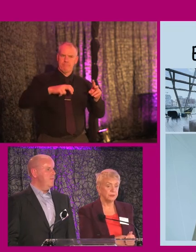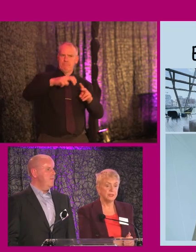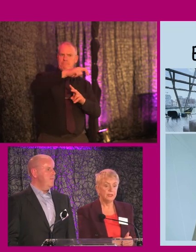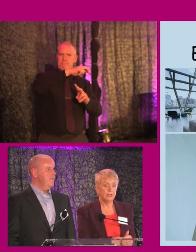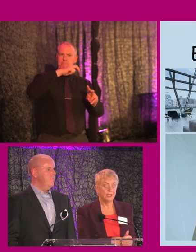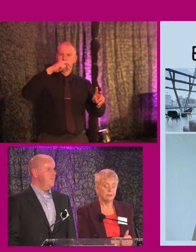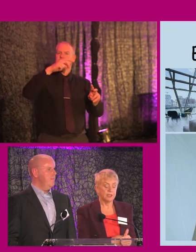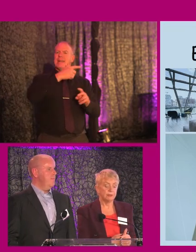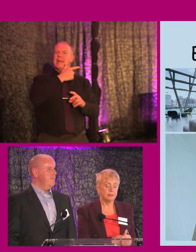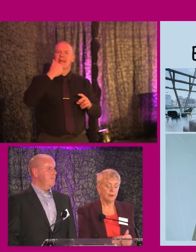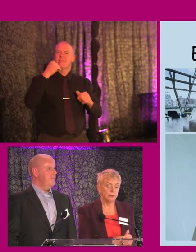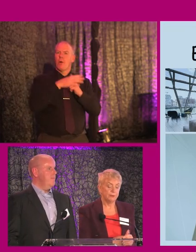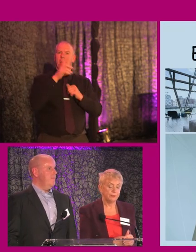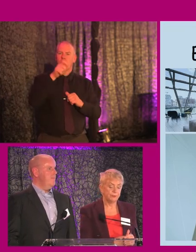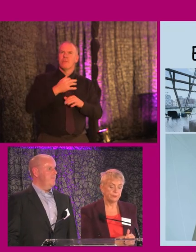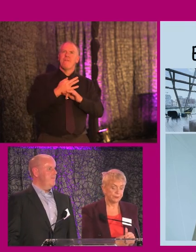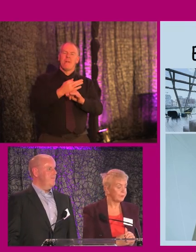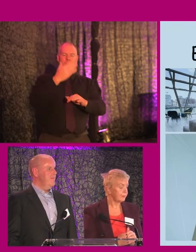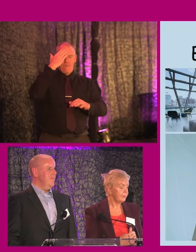easy route for somebody to follow.